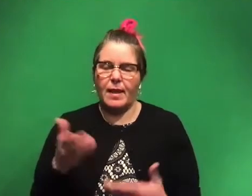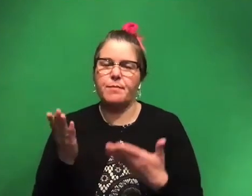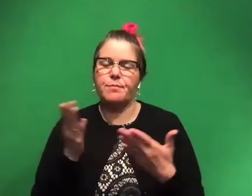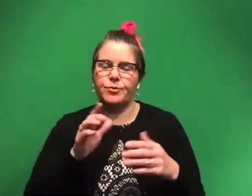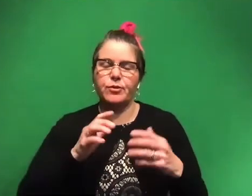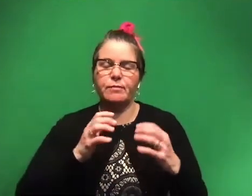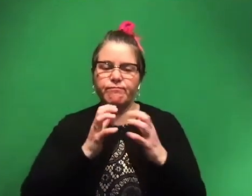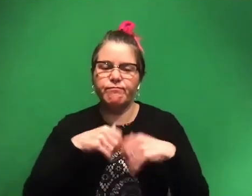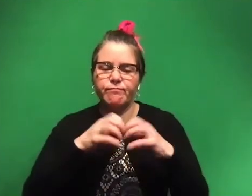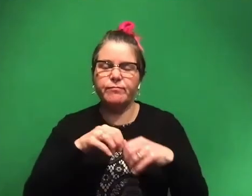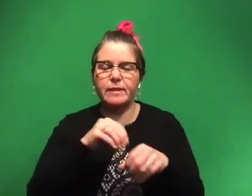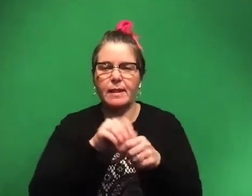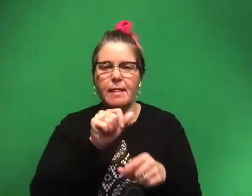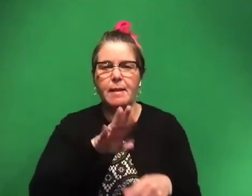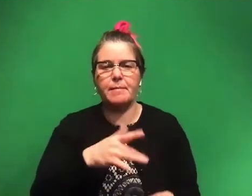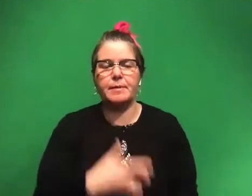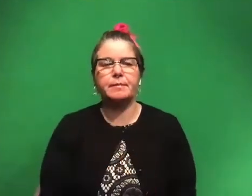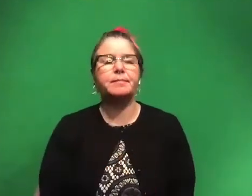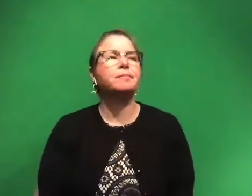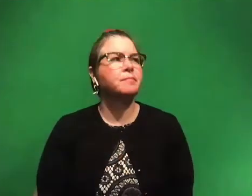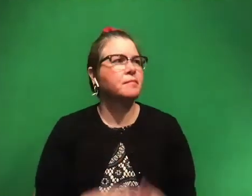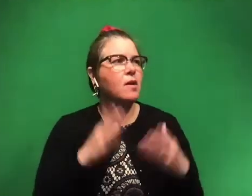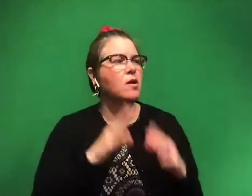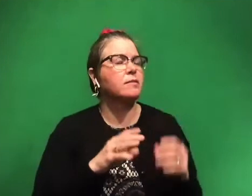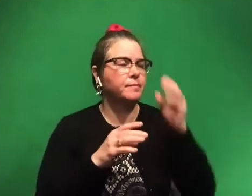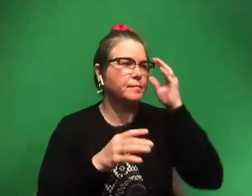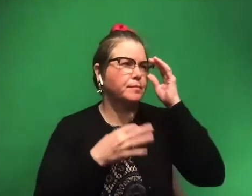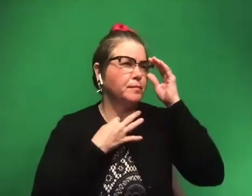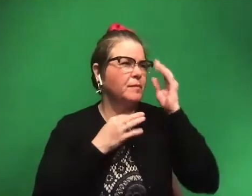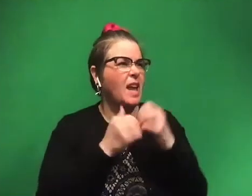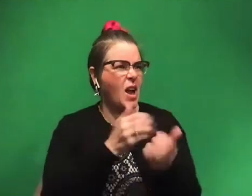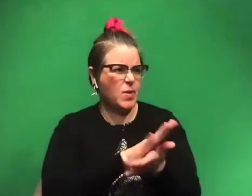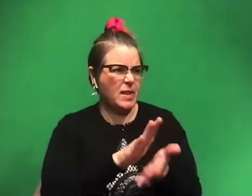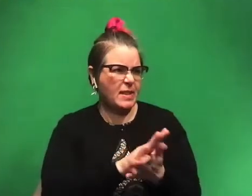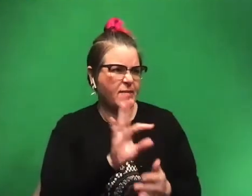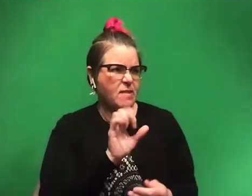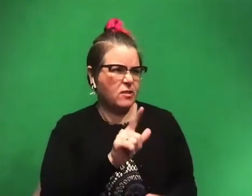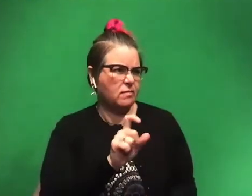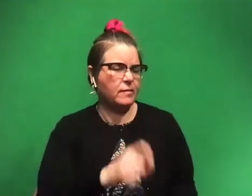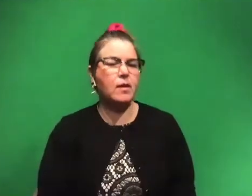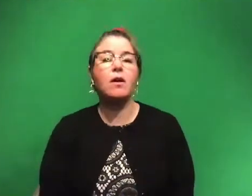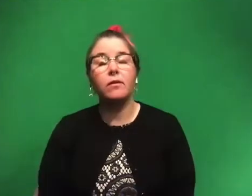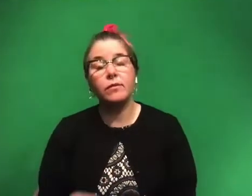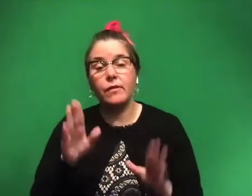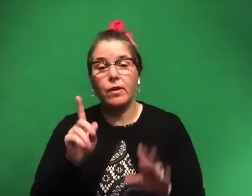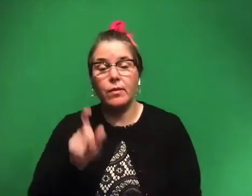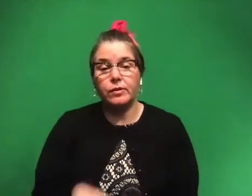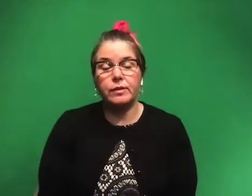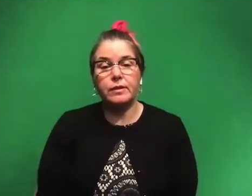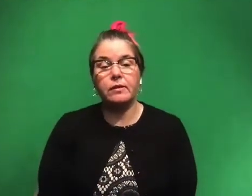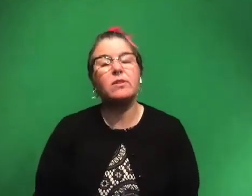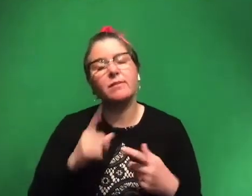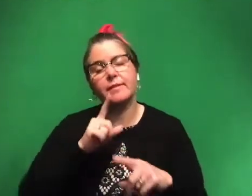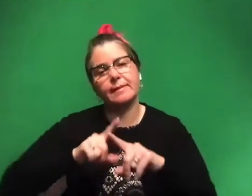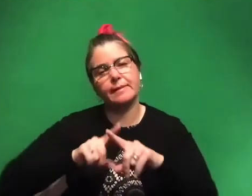away the fossils. Awesome. McKinley would like to know, how do you clean them? How do we clean them? That's a great question. It depends.